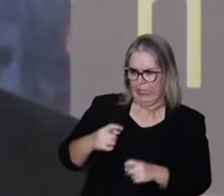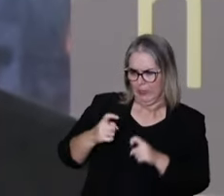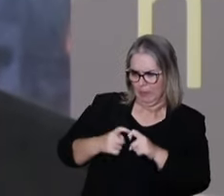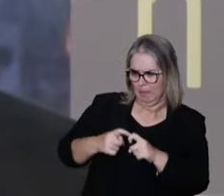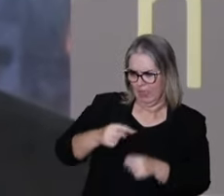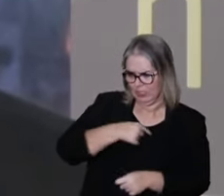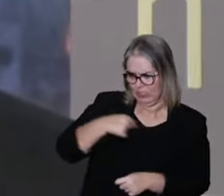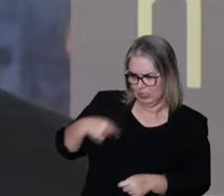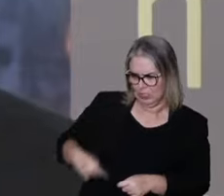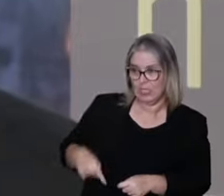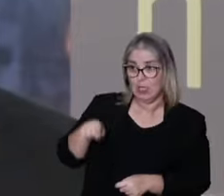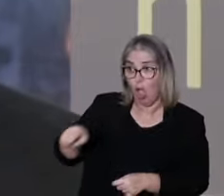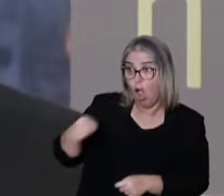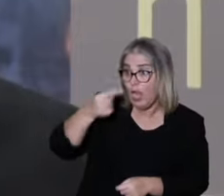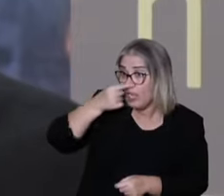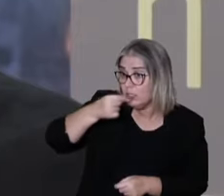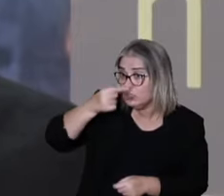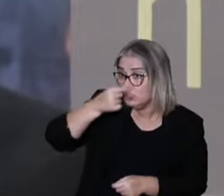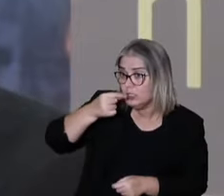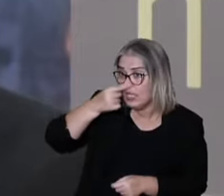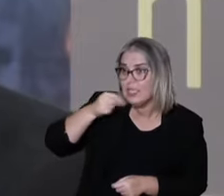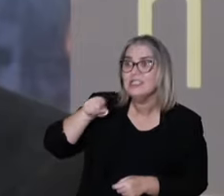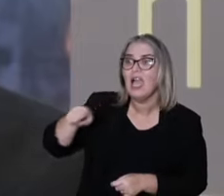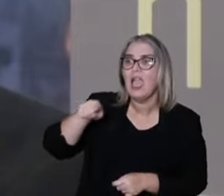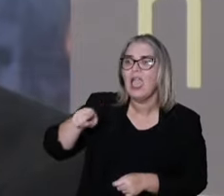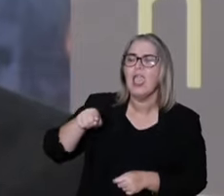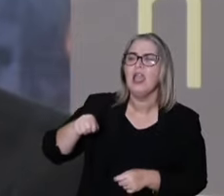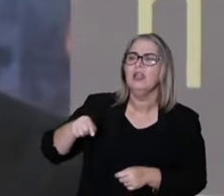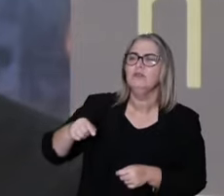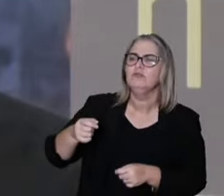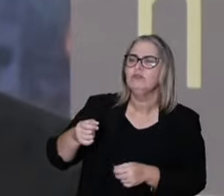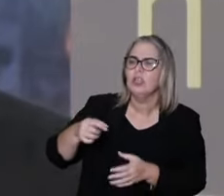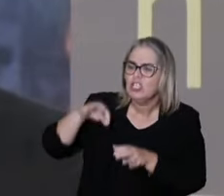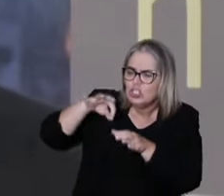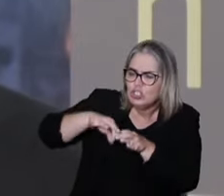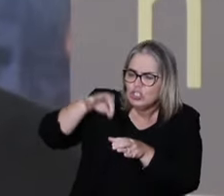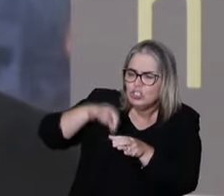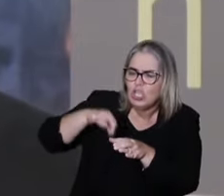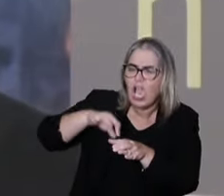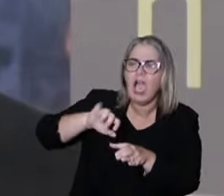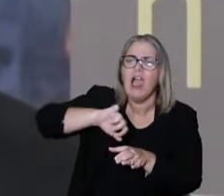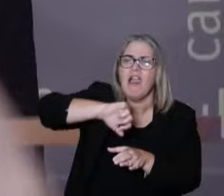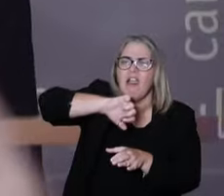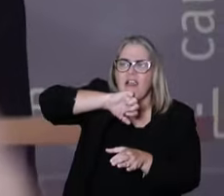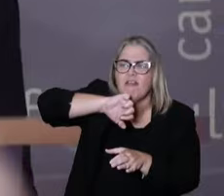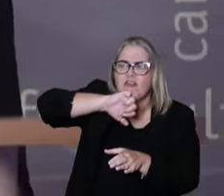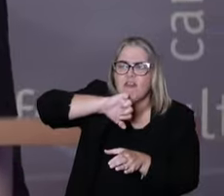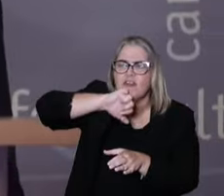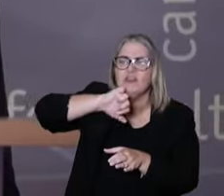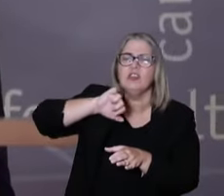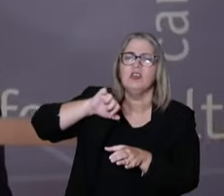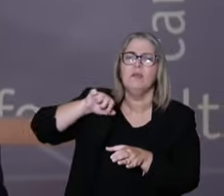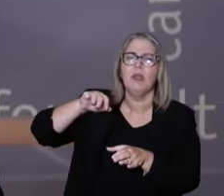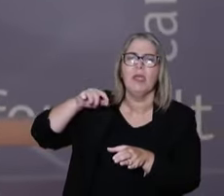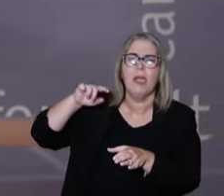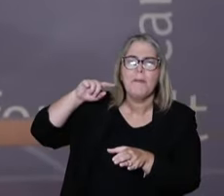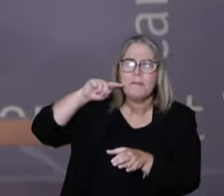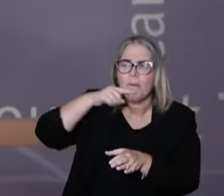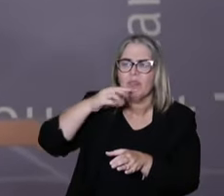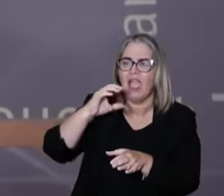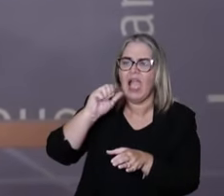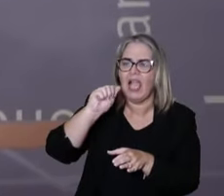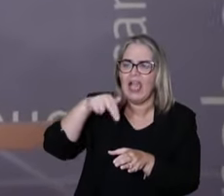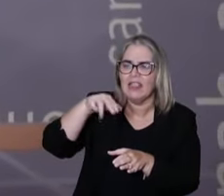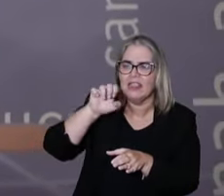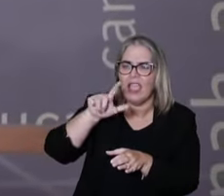taking care of a Chinese medicine and say the person got a flu and they're taking a ginger tea with cinnamon and so on.